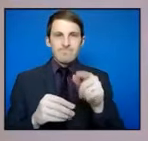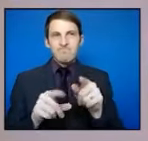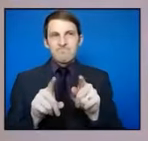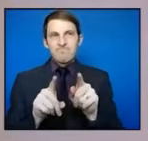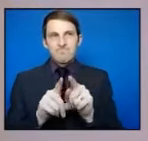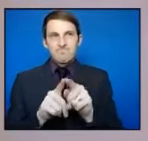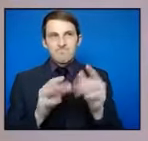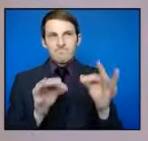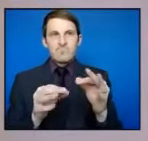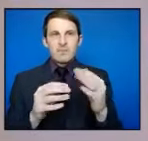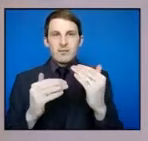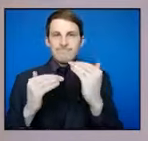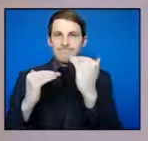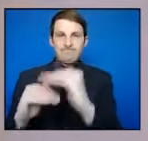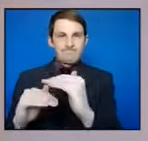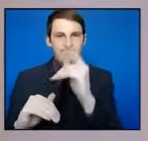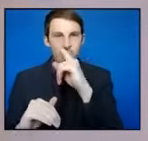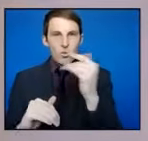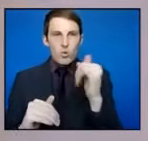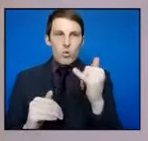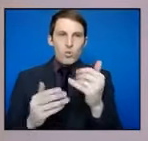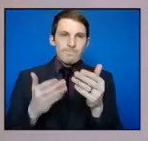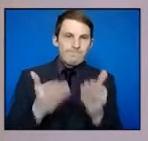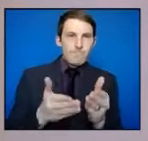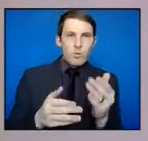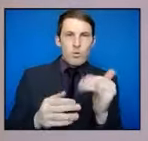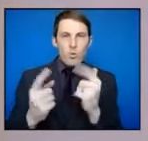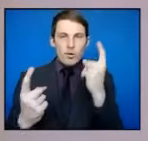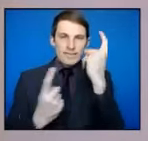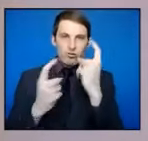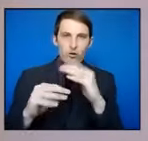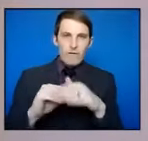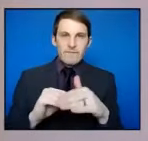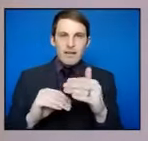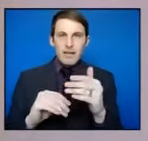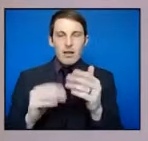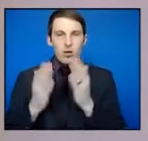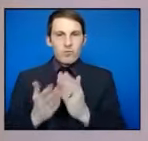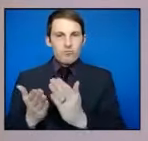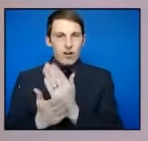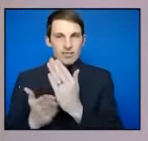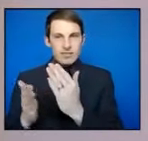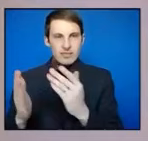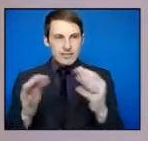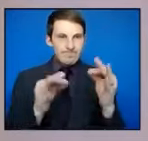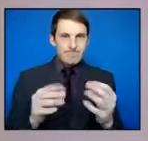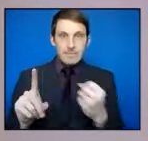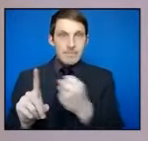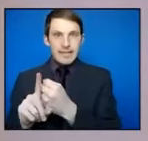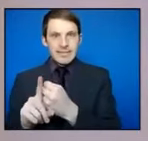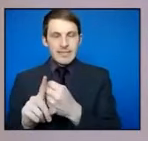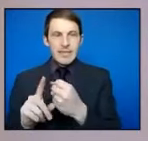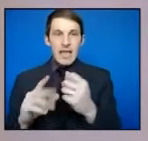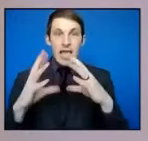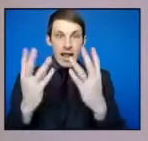restriction or an enhancement or a consideration of the impact on the Human Rights Charter, does every single one of those go to the Victorian